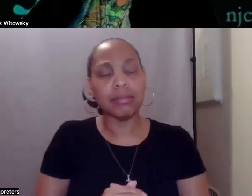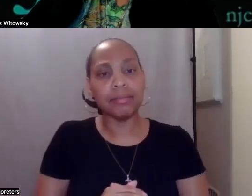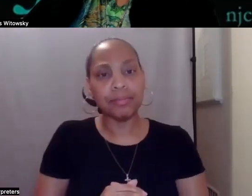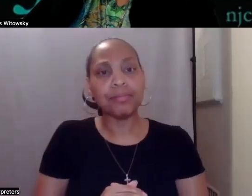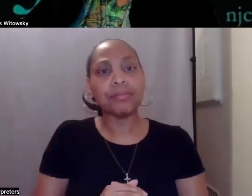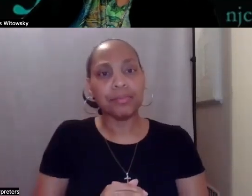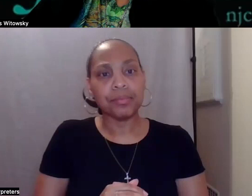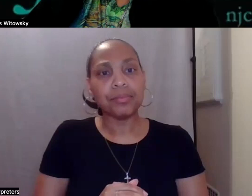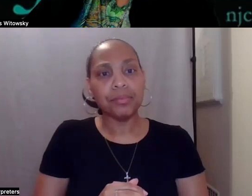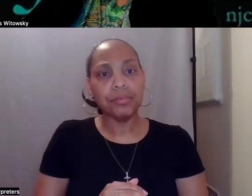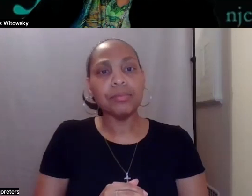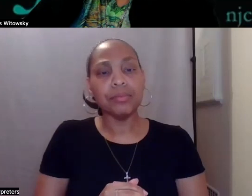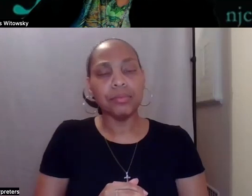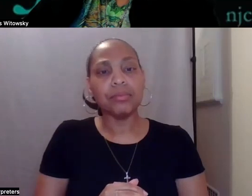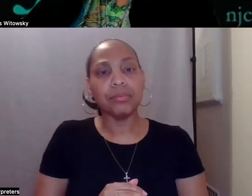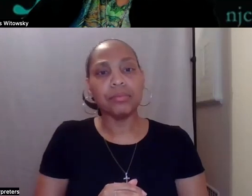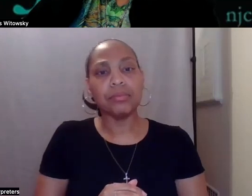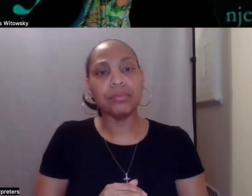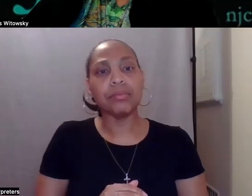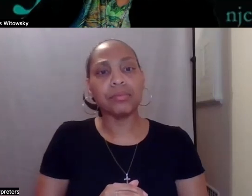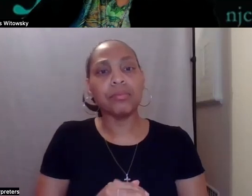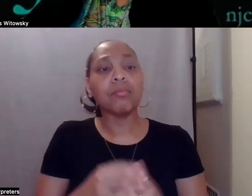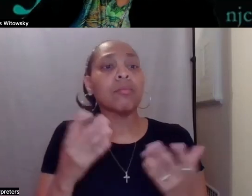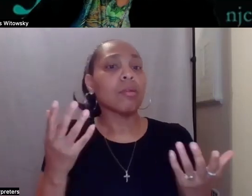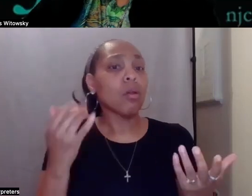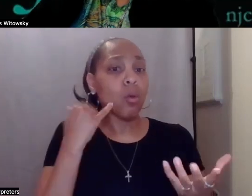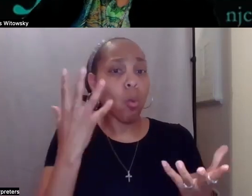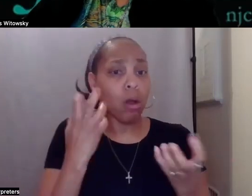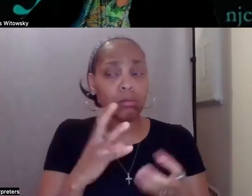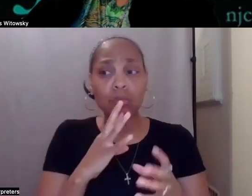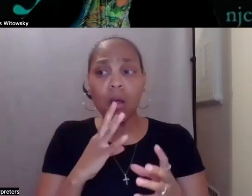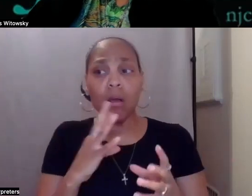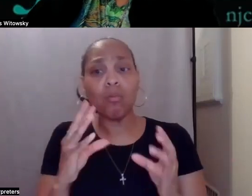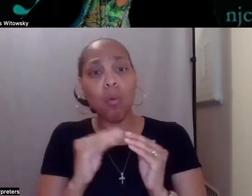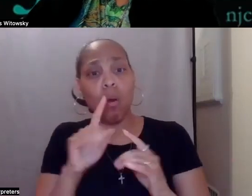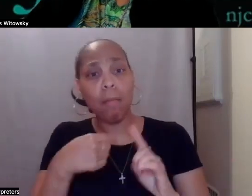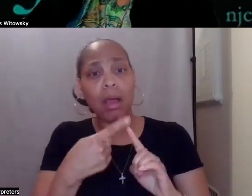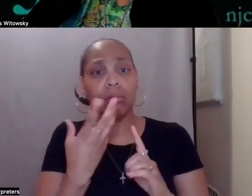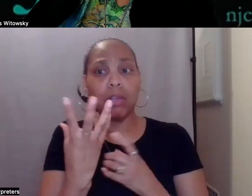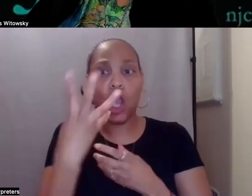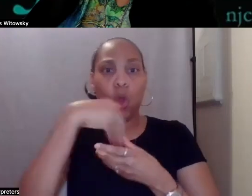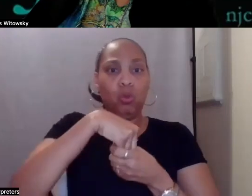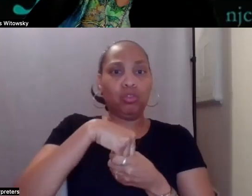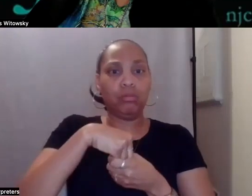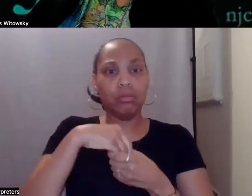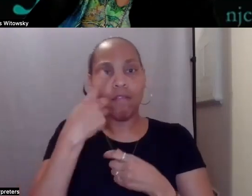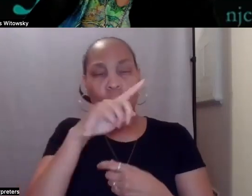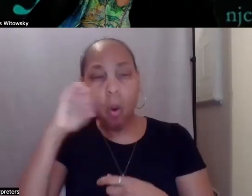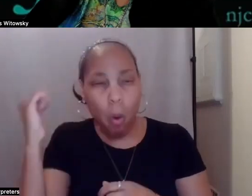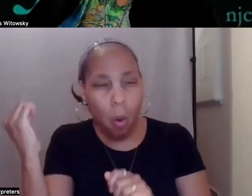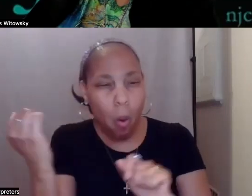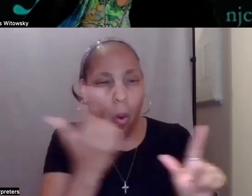subject matters such as inclusion for all and making a truly